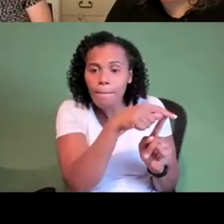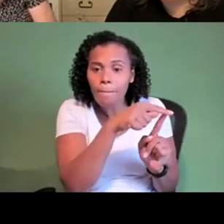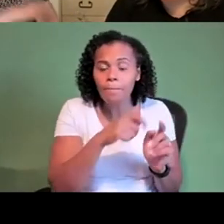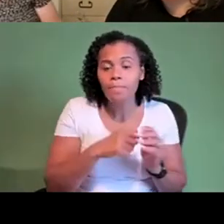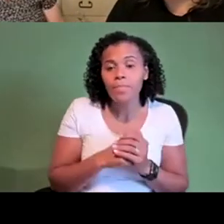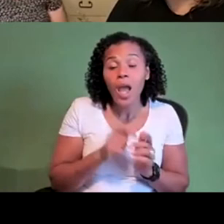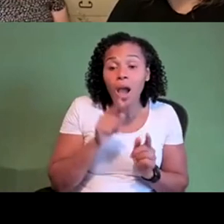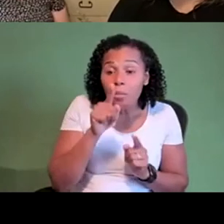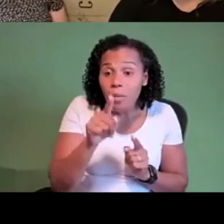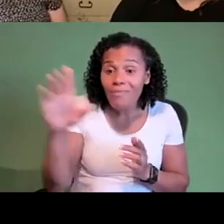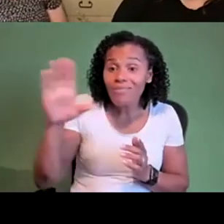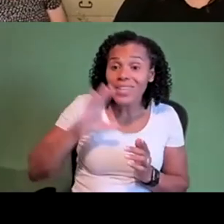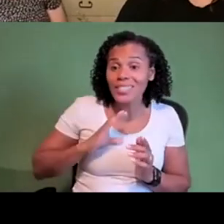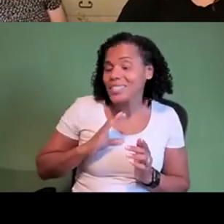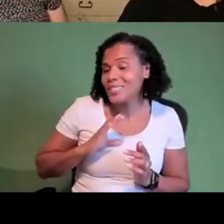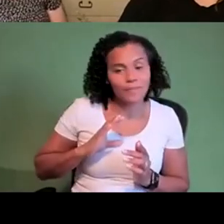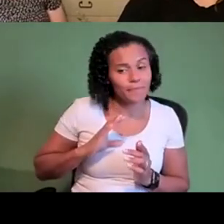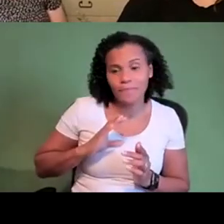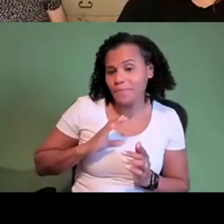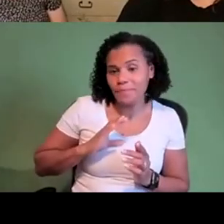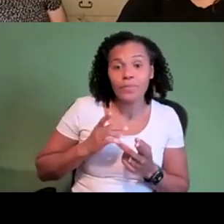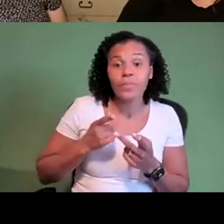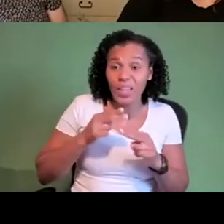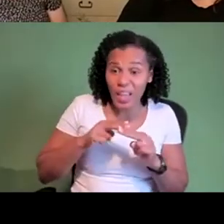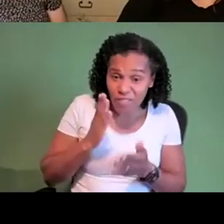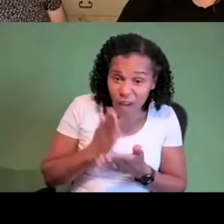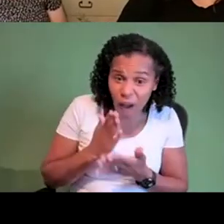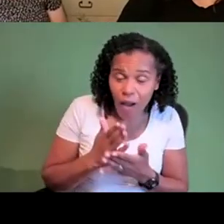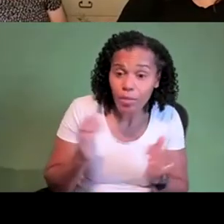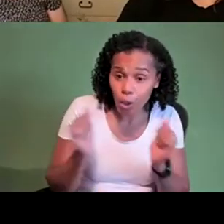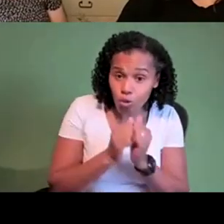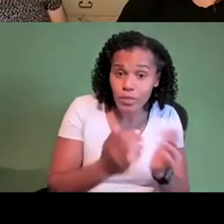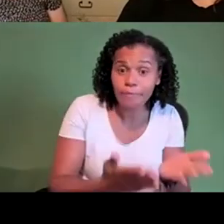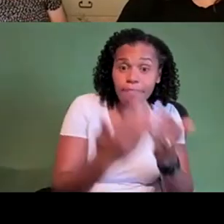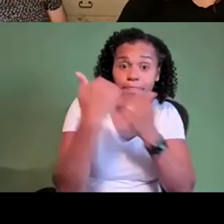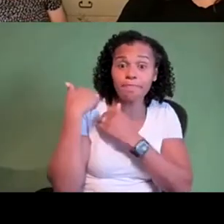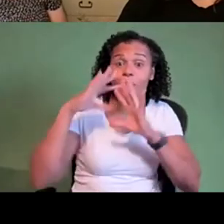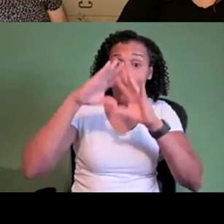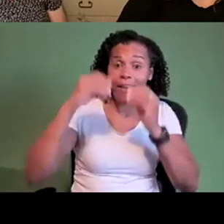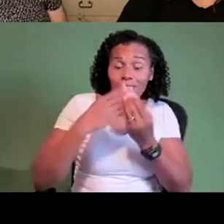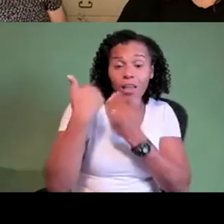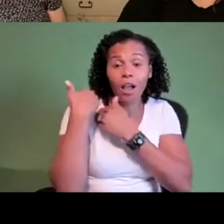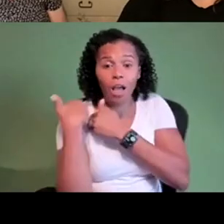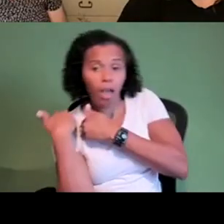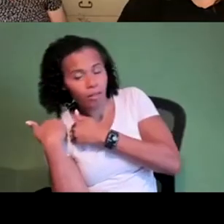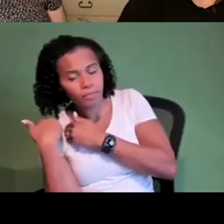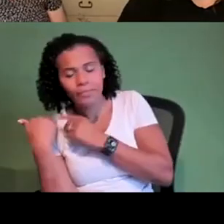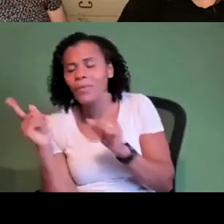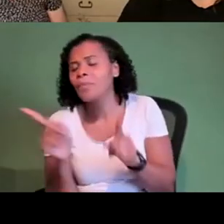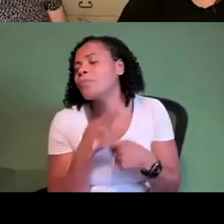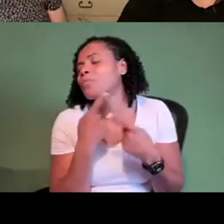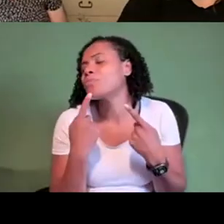and if i were to take that on it would be colossal and i wouldn't be able to do all the other things that i need to do